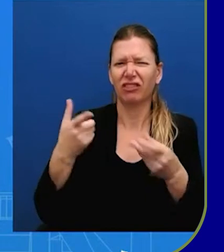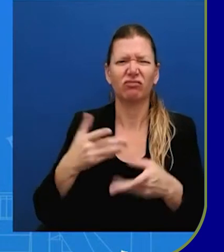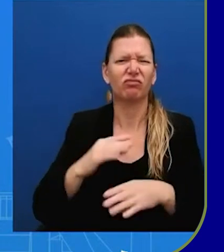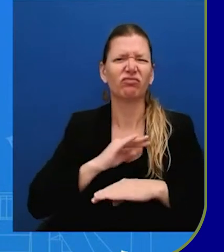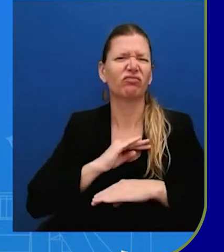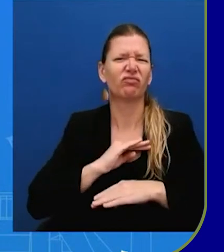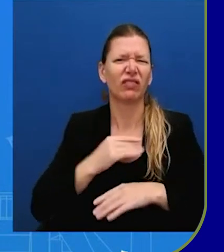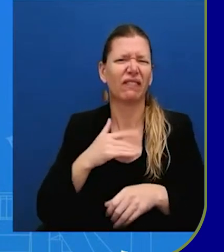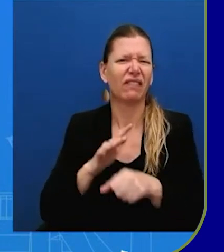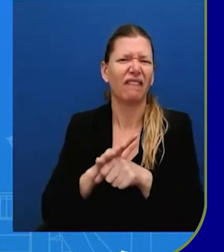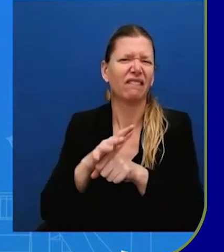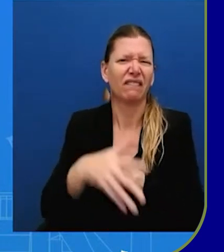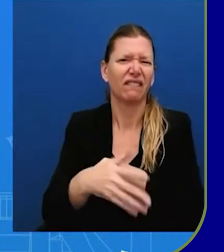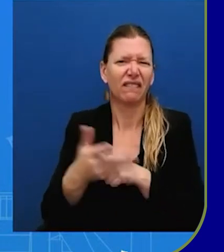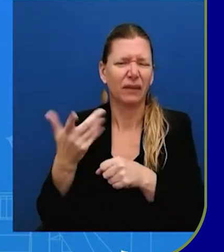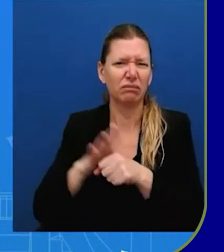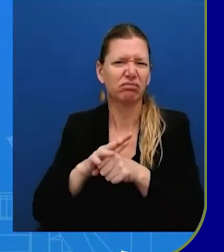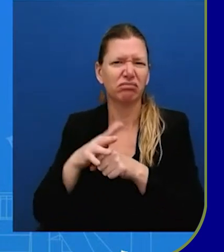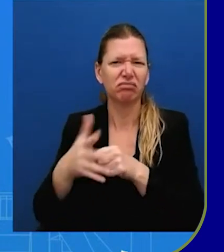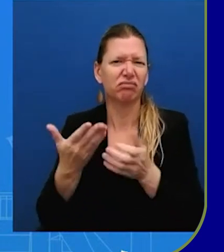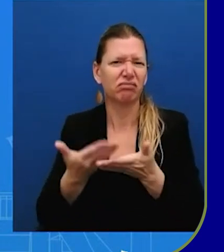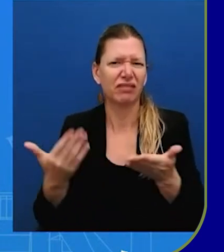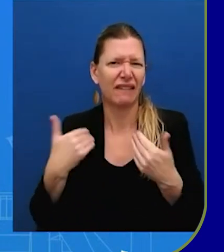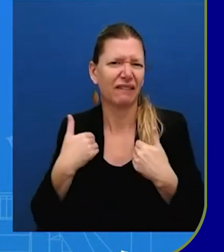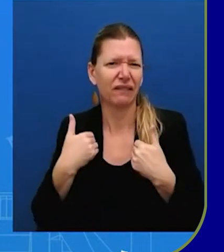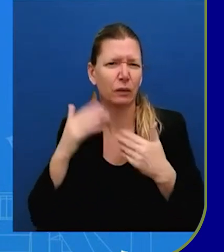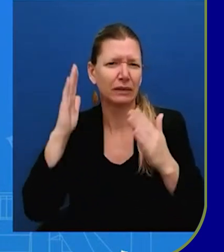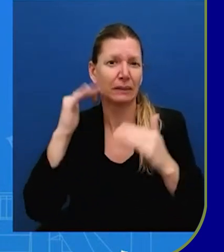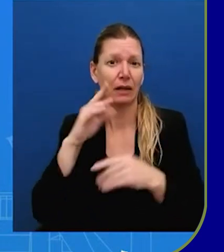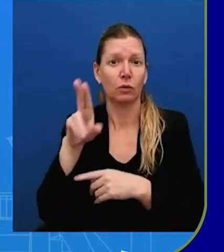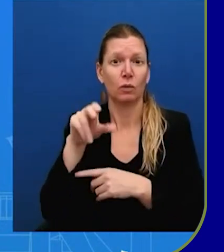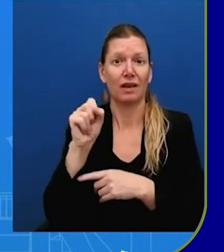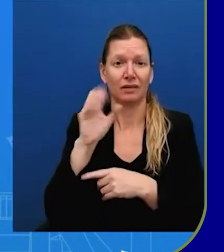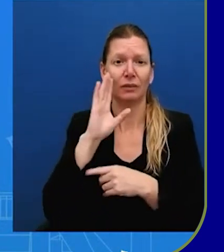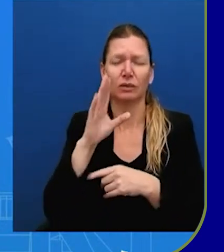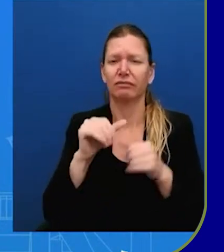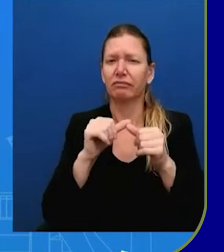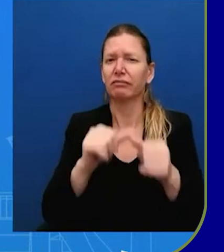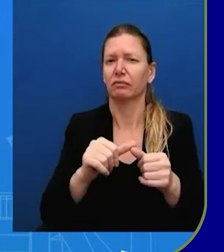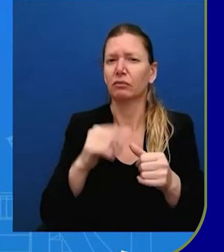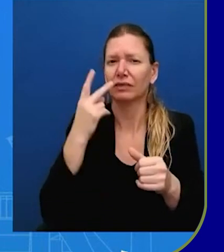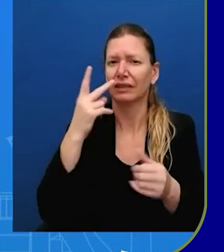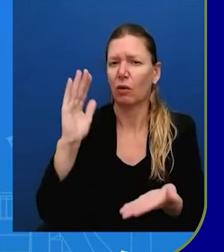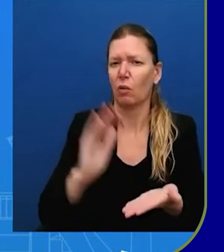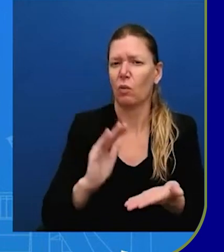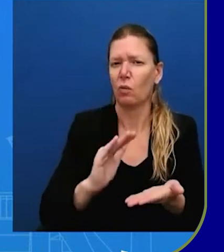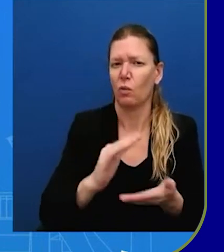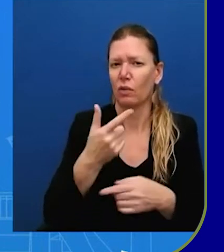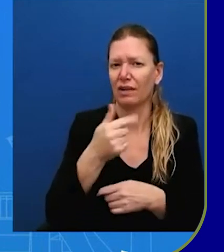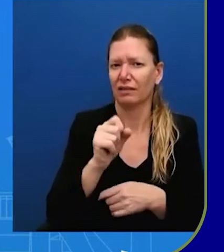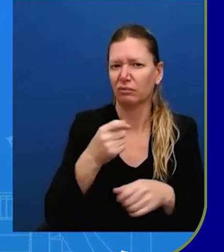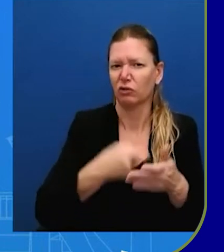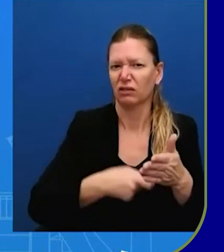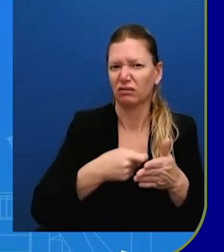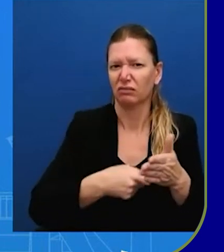see those low gas prices. And of course, we have really effective ways of addressing some of those